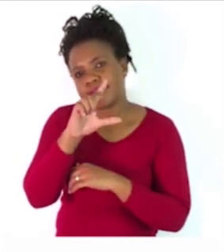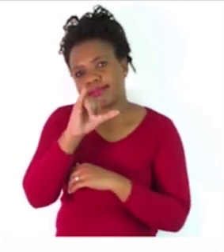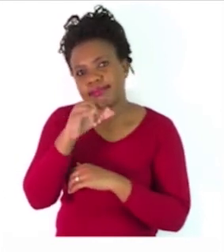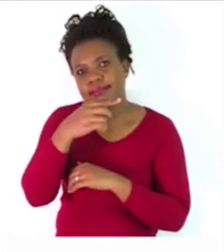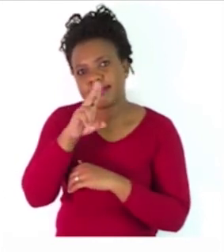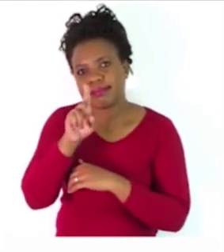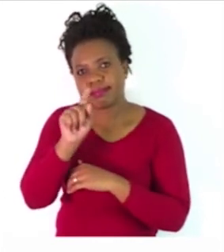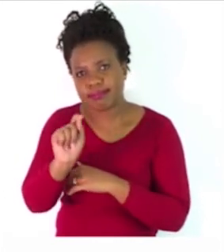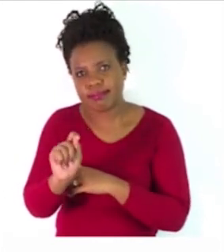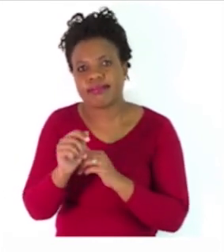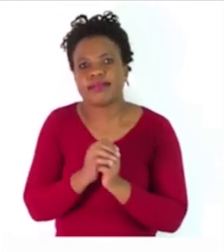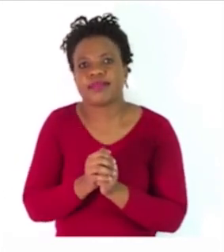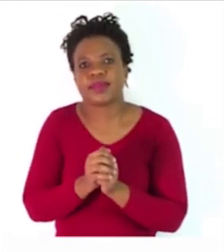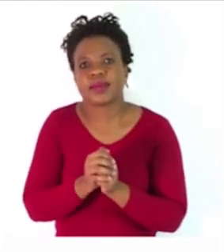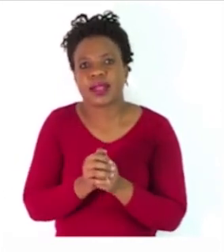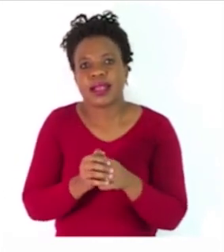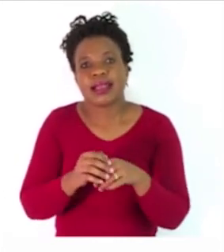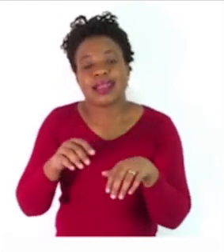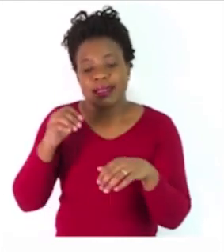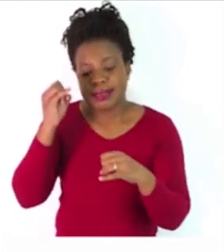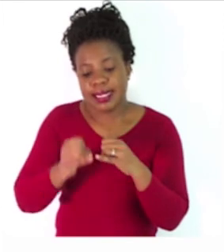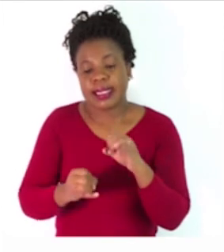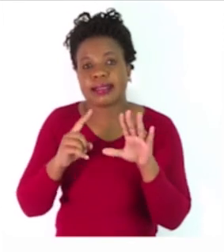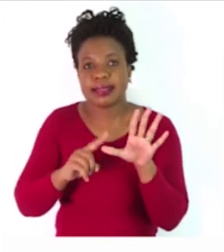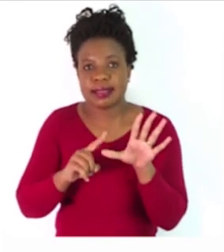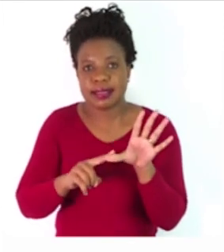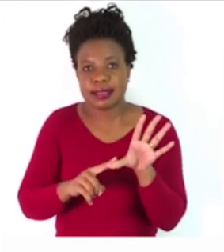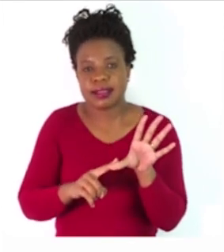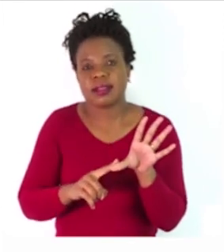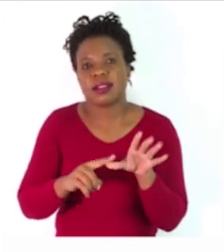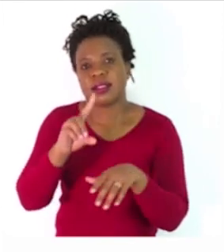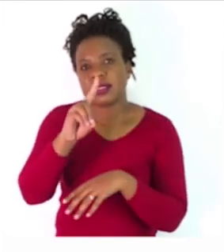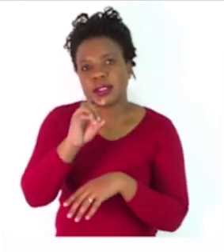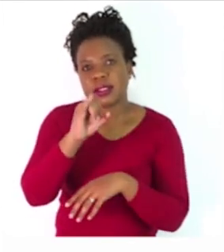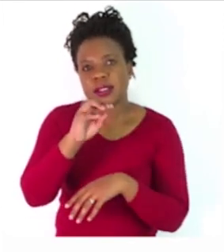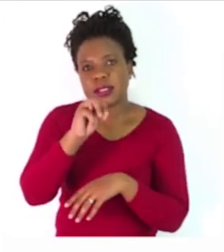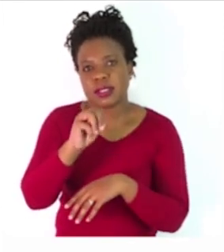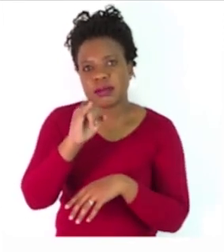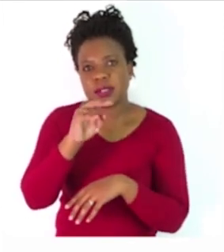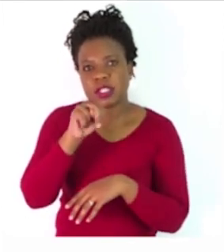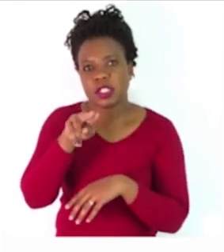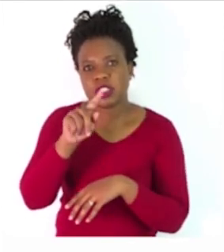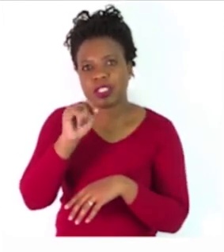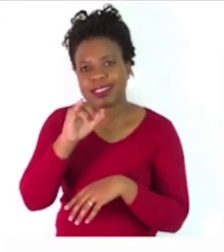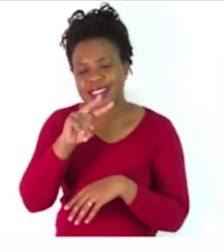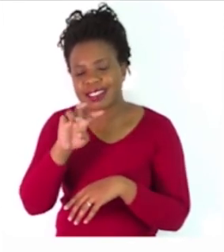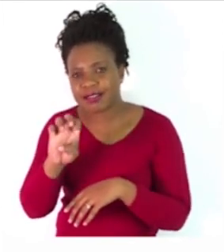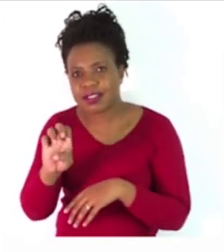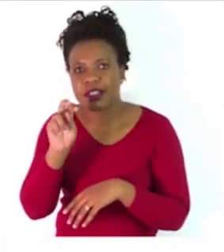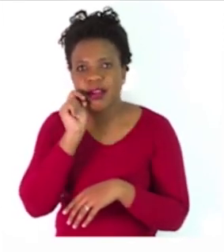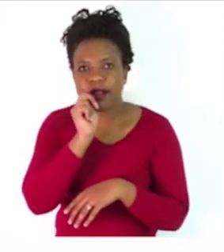used for the young and smaller people, creatures, or things. E.g.,